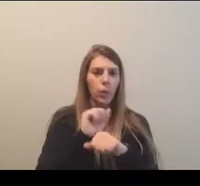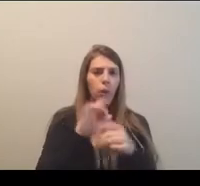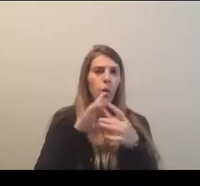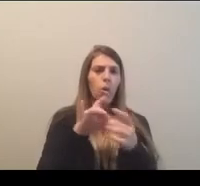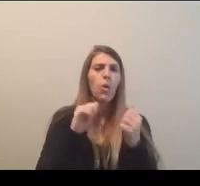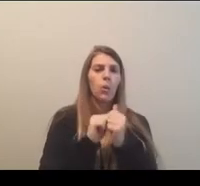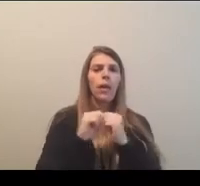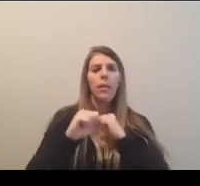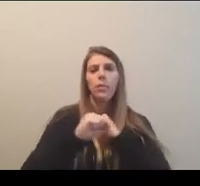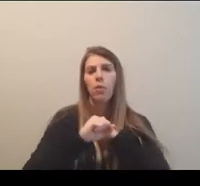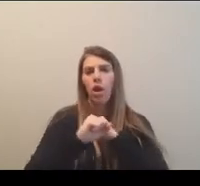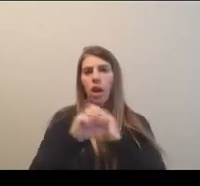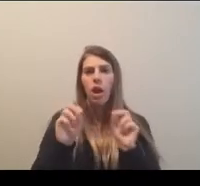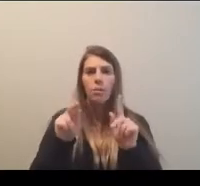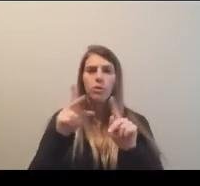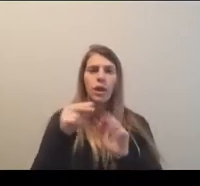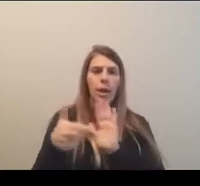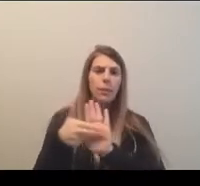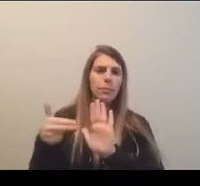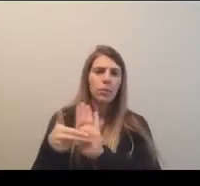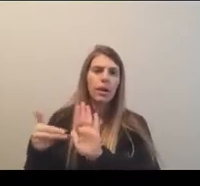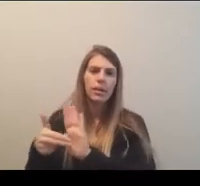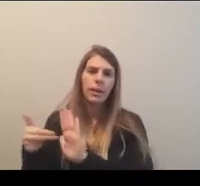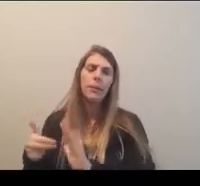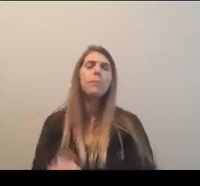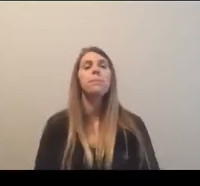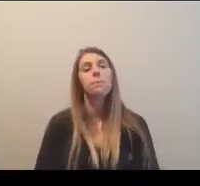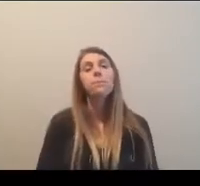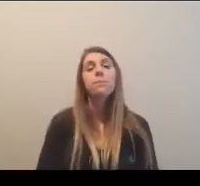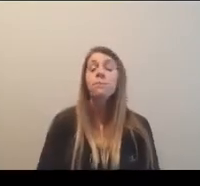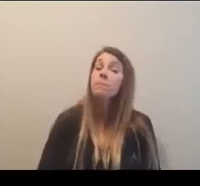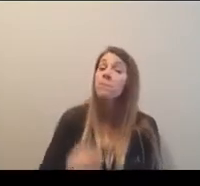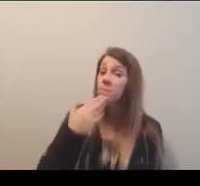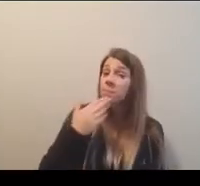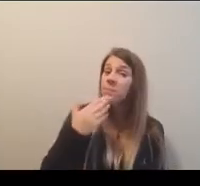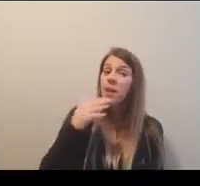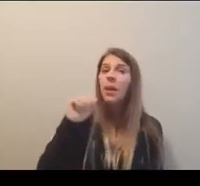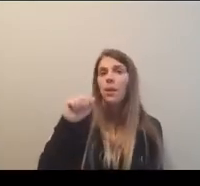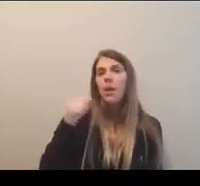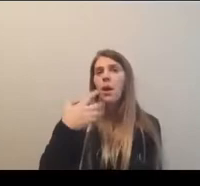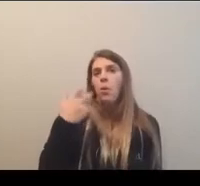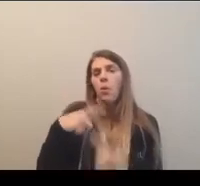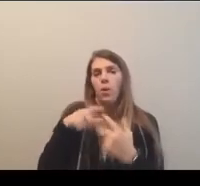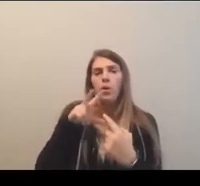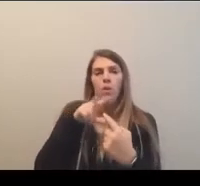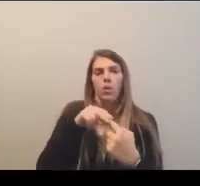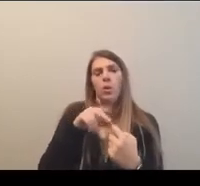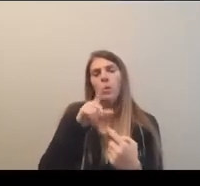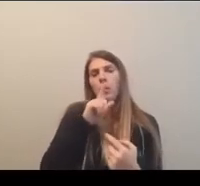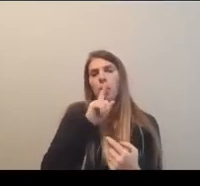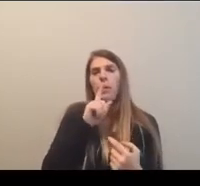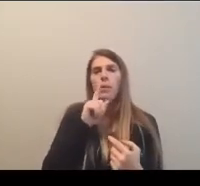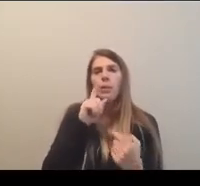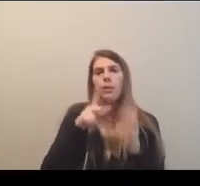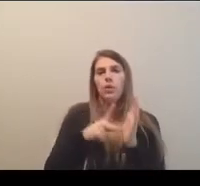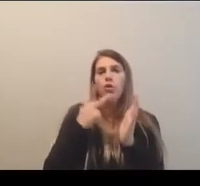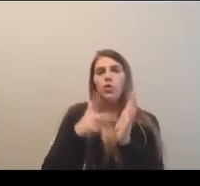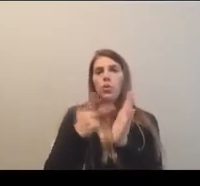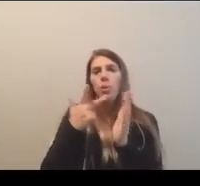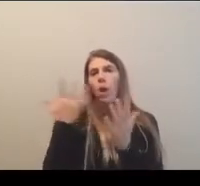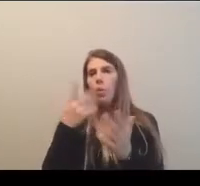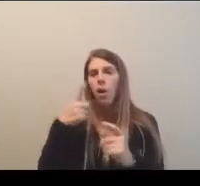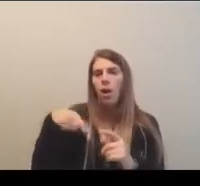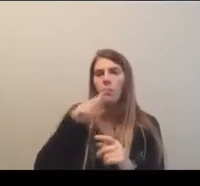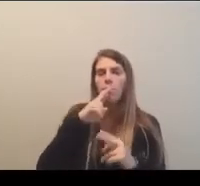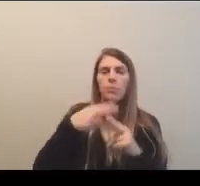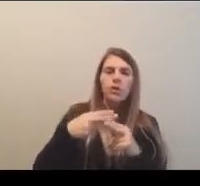broadcast opportunities and branding. Thank you. Yeah, sure. Thank you, Amy. Um, so I, I just want to piggyback, uh, not certainly to duplicate what Dan said, but